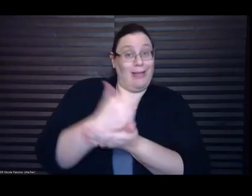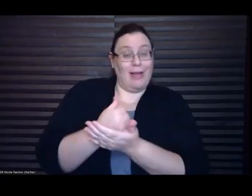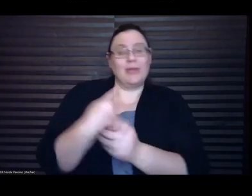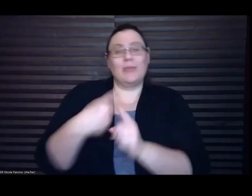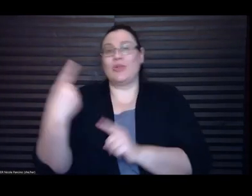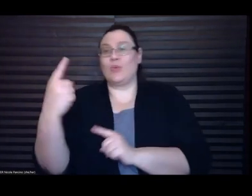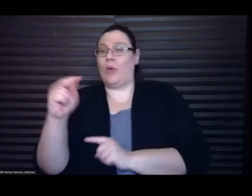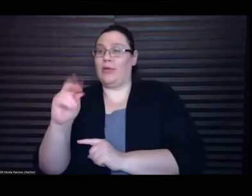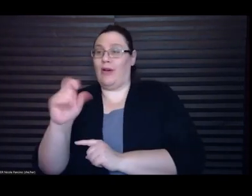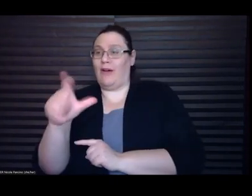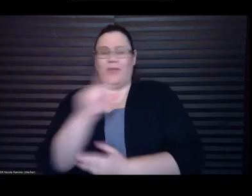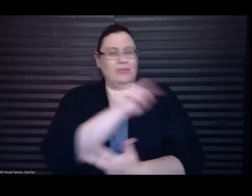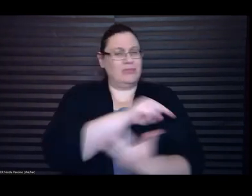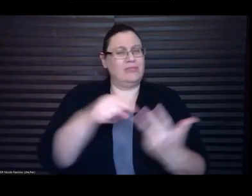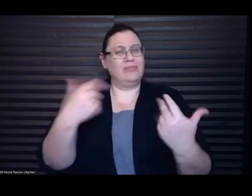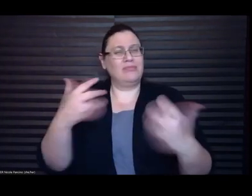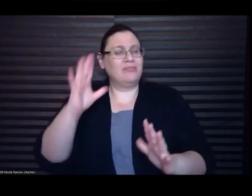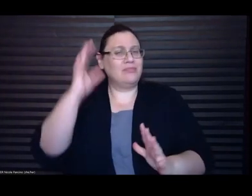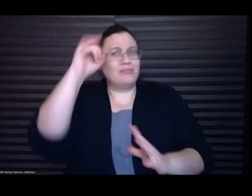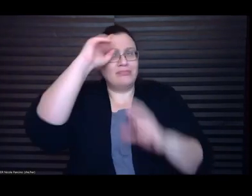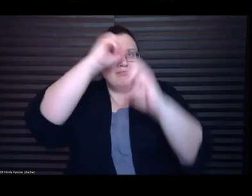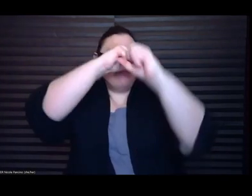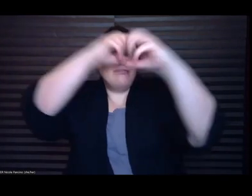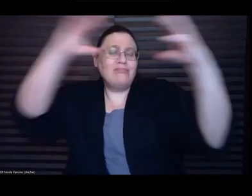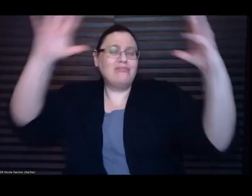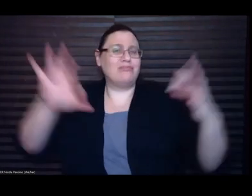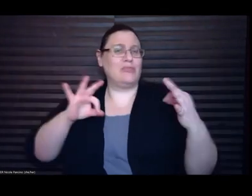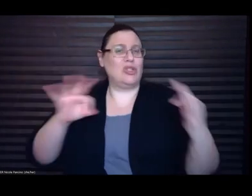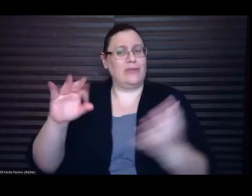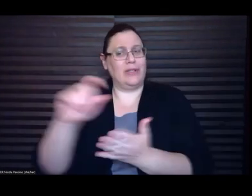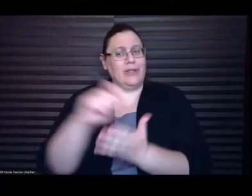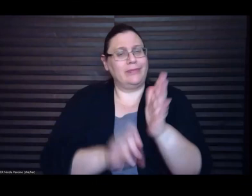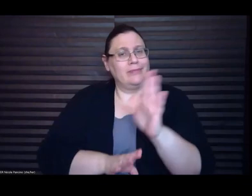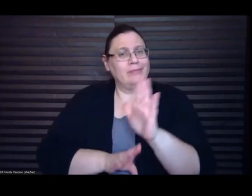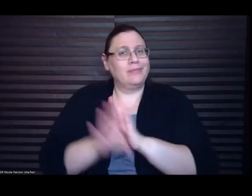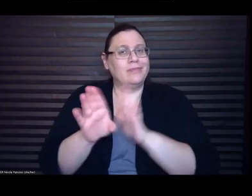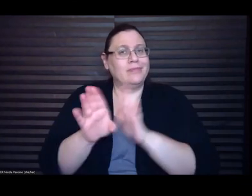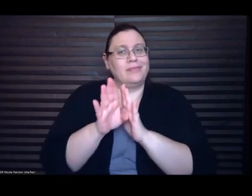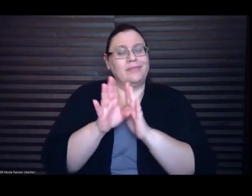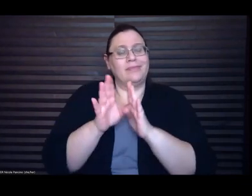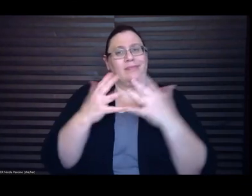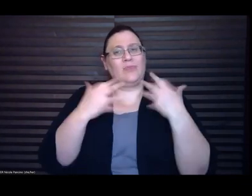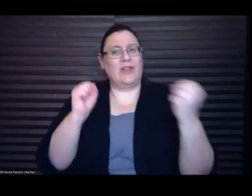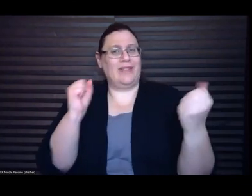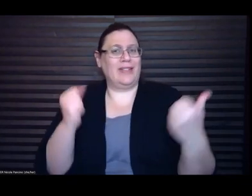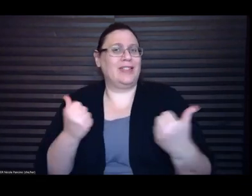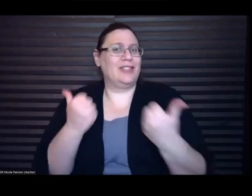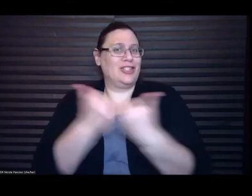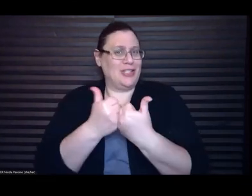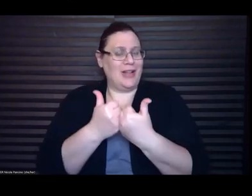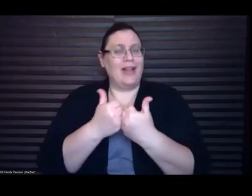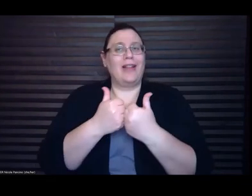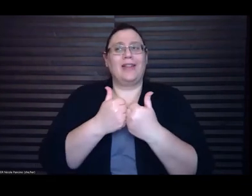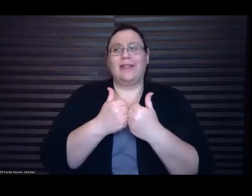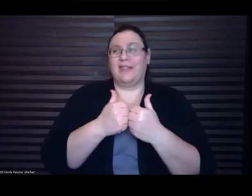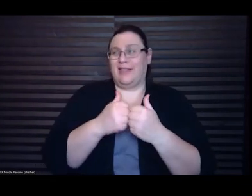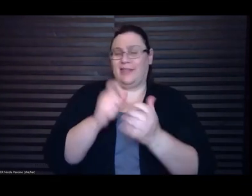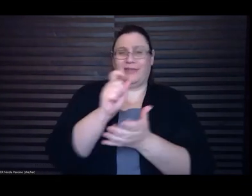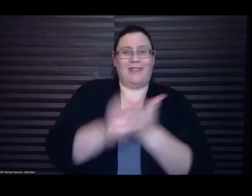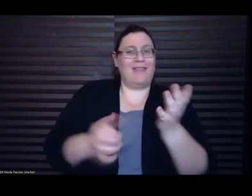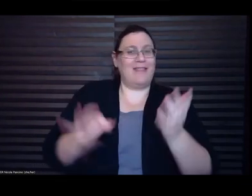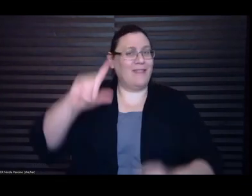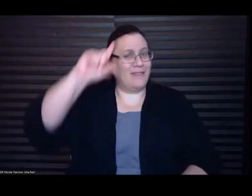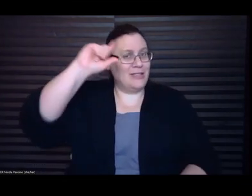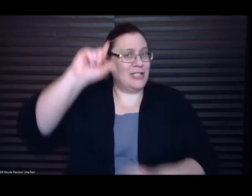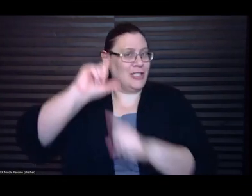imagined, perfectly crafted, and bravely challenging acts of genius. I would like to